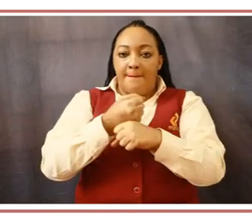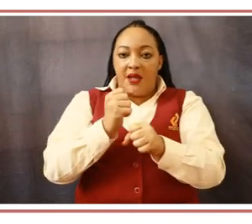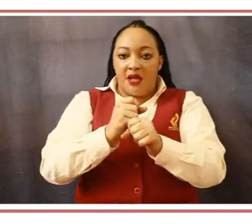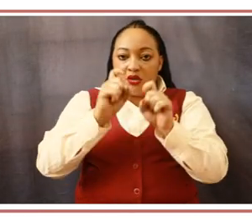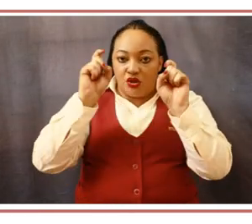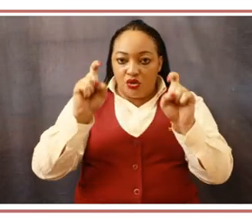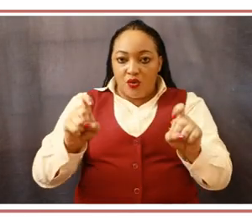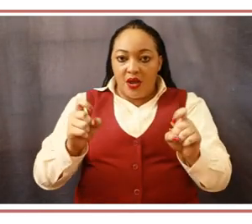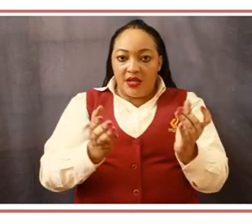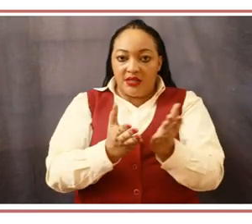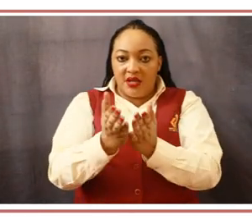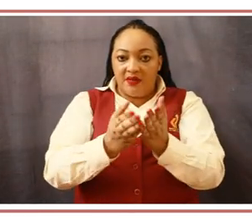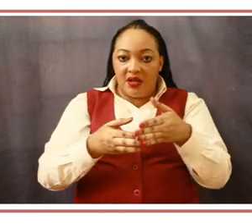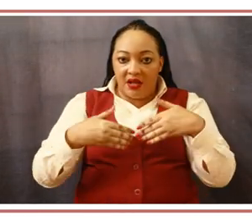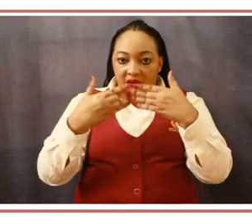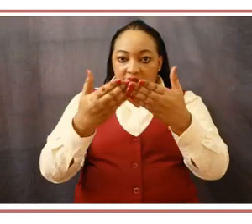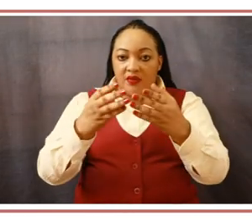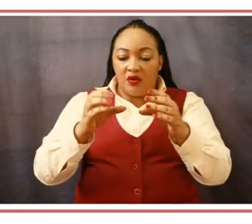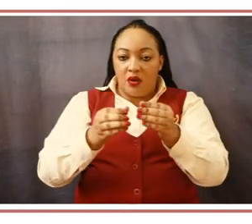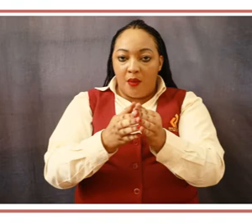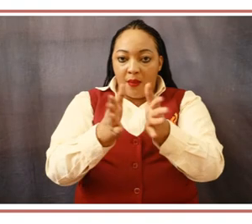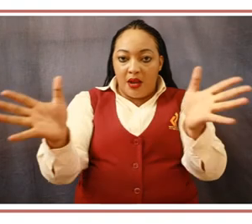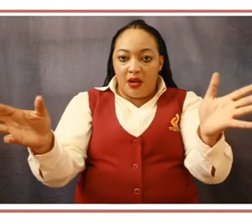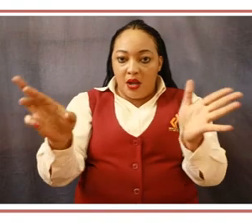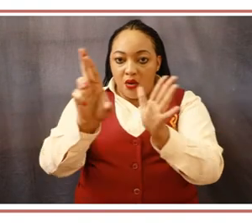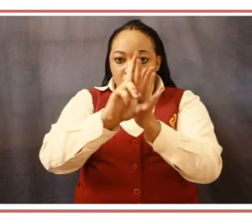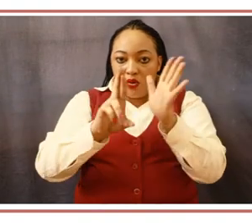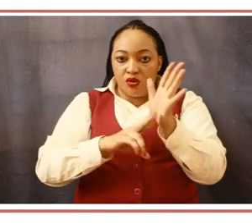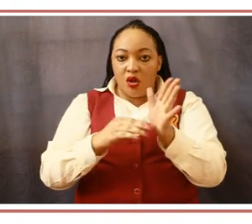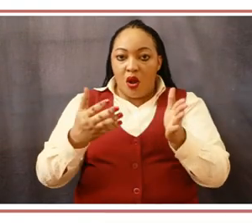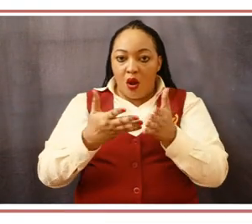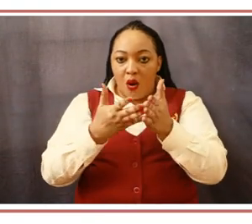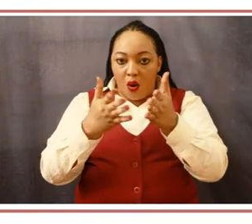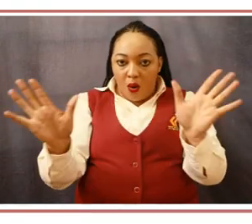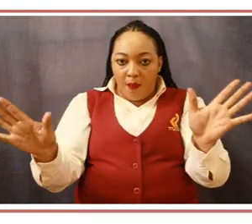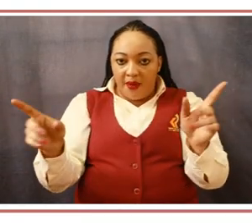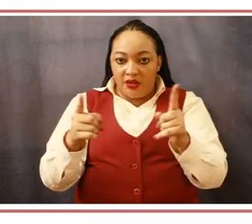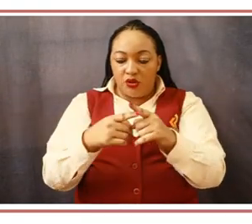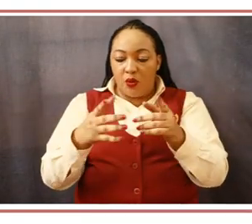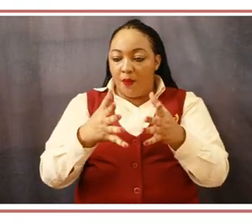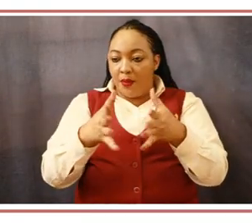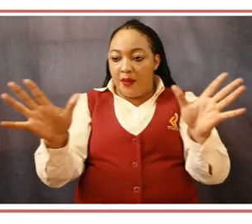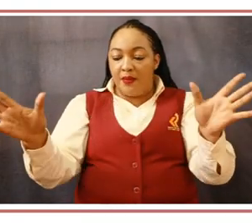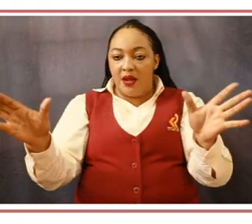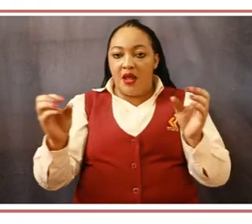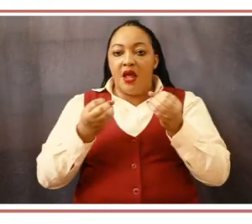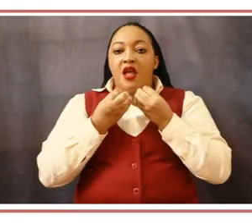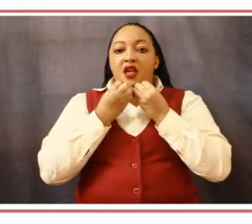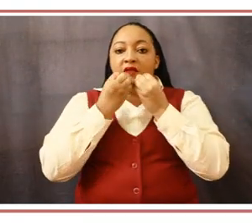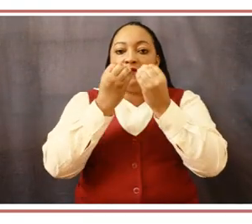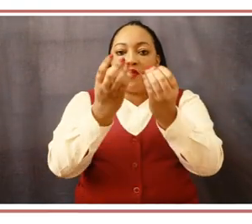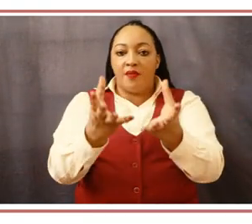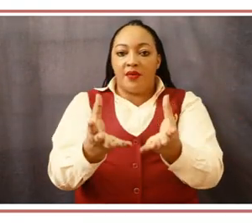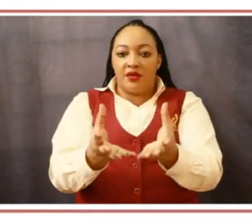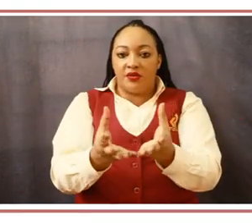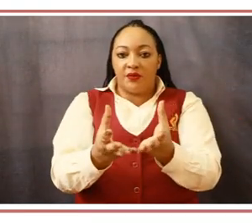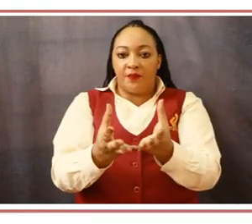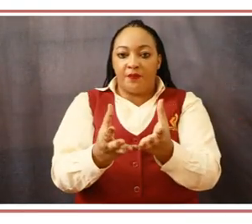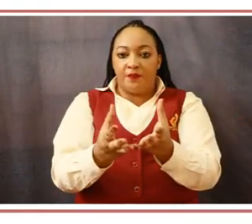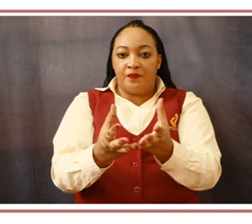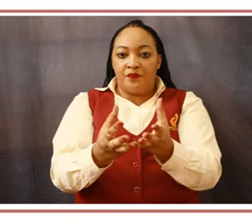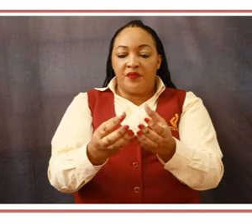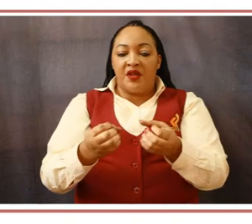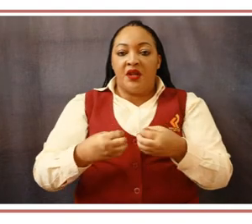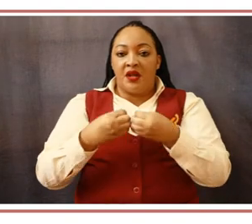with the Public Officer Act 2003. Accept responsibility for our actions and learn from our mistakes. We will be accountable